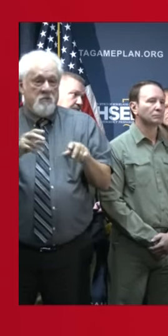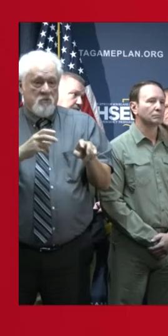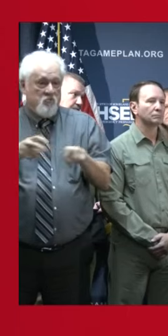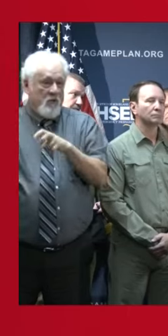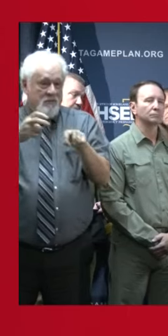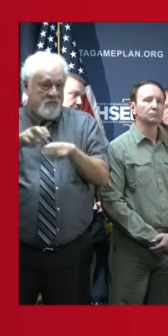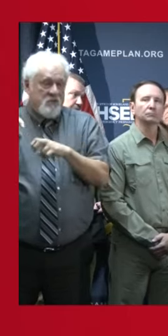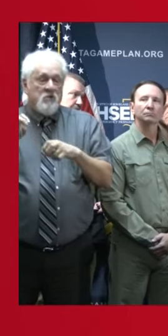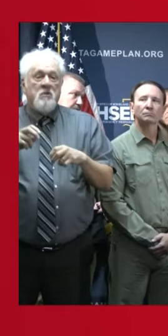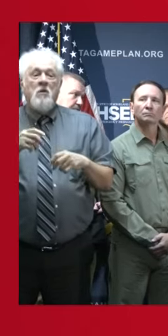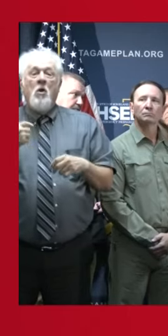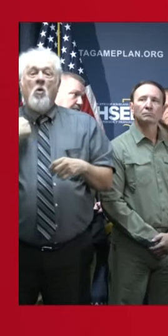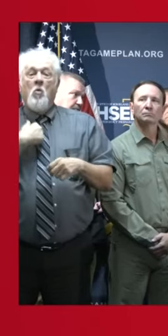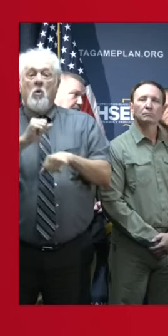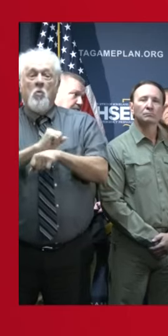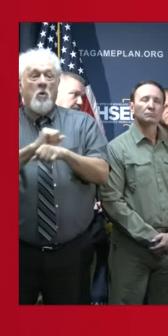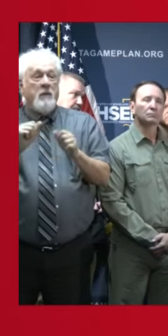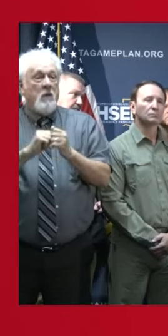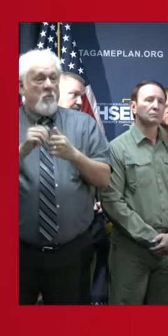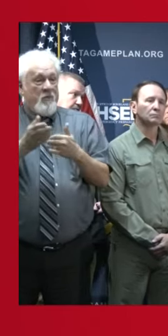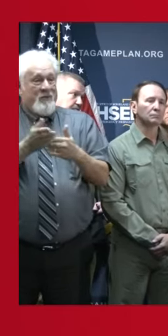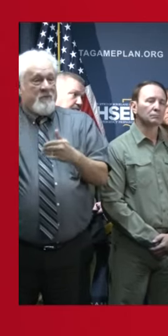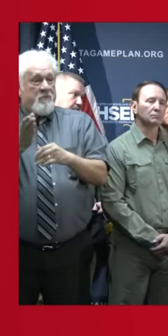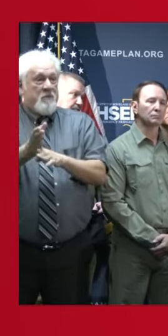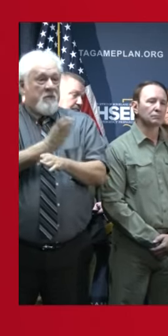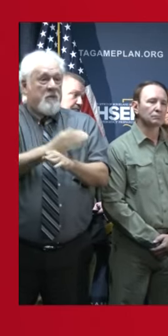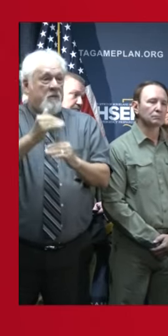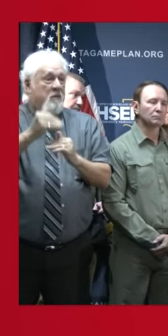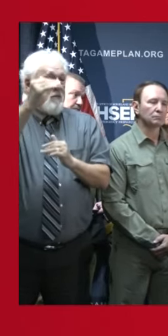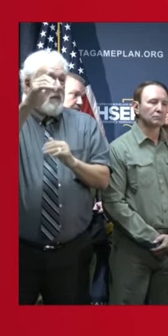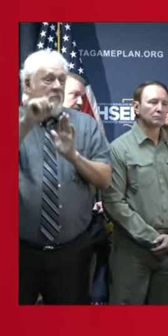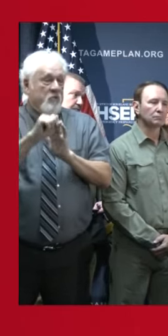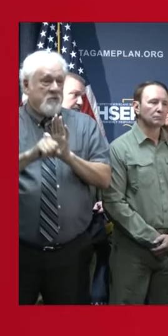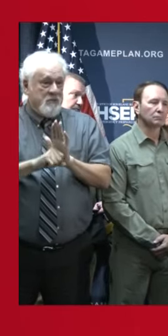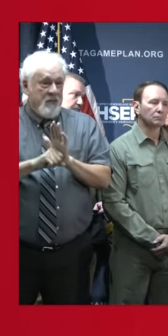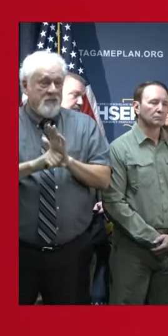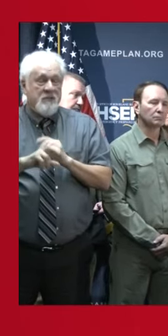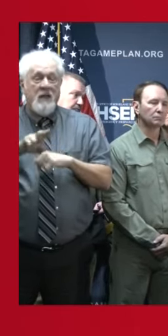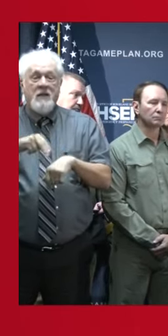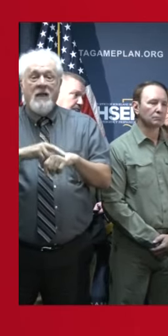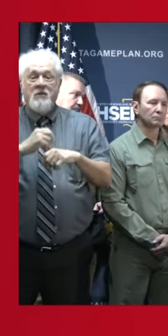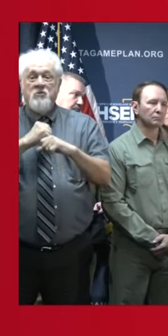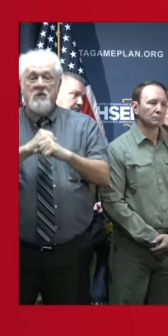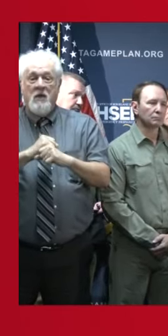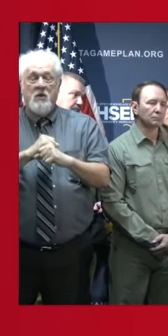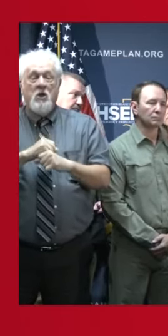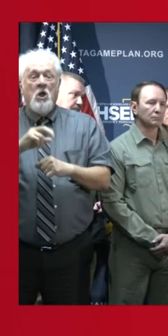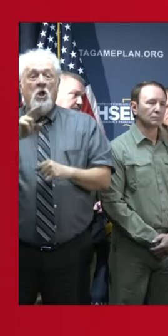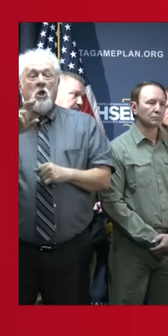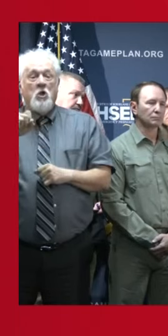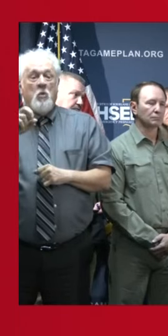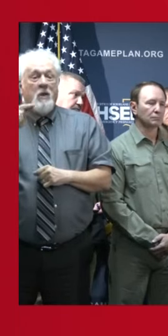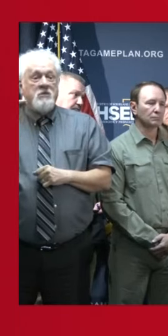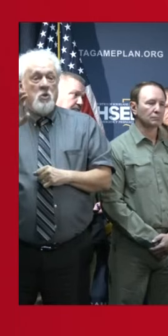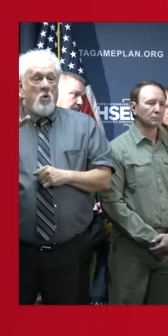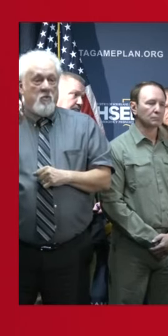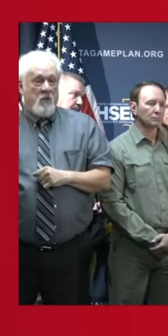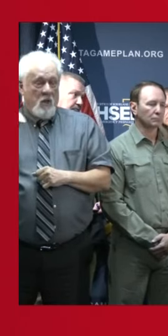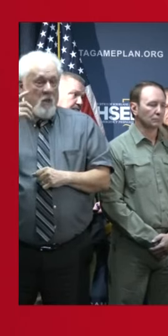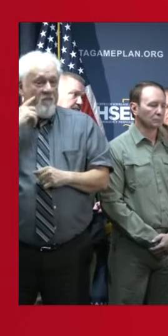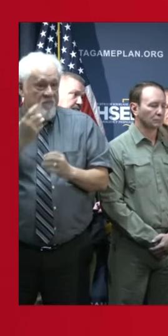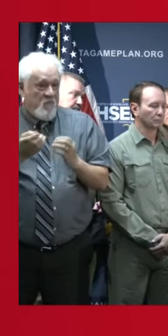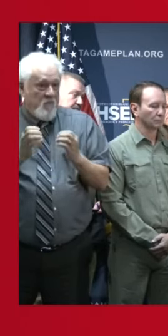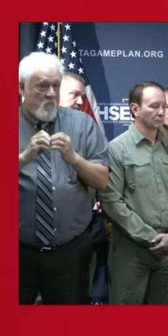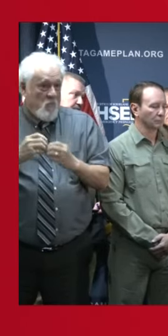We are working in coordination with our neighboring states, the National Guard Bureau, U.S. NorthCom, for contingency planning of additional forces